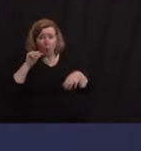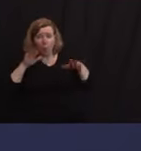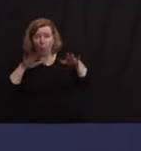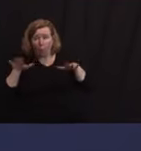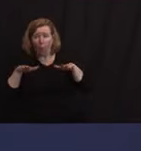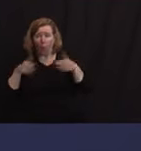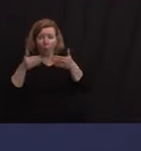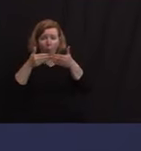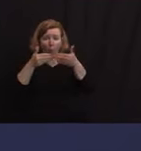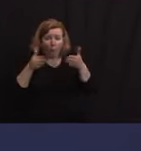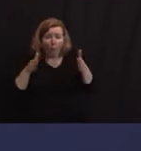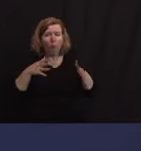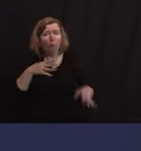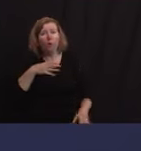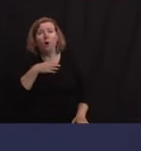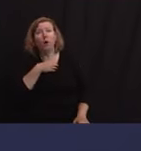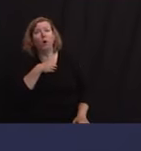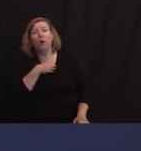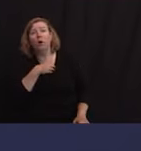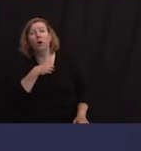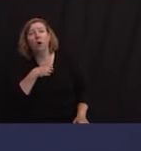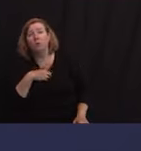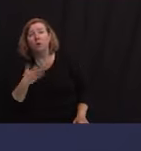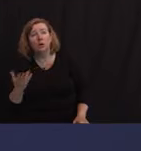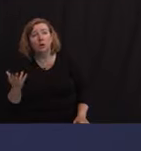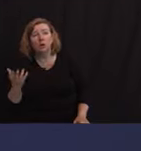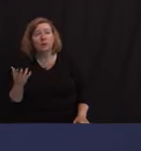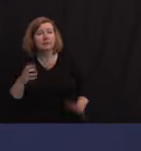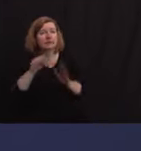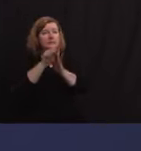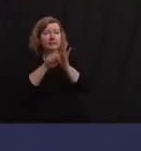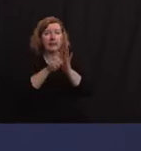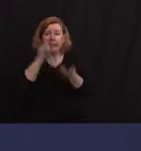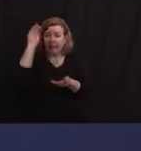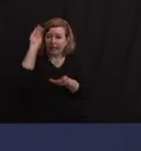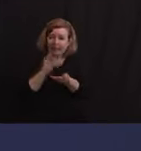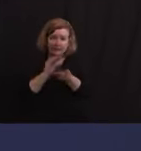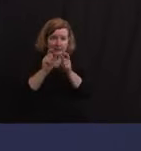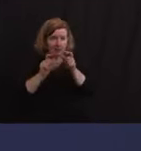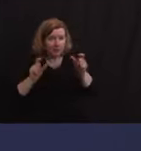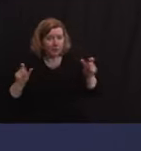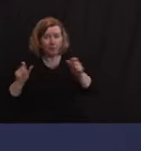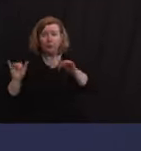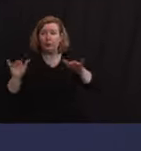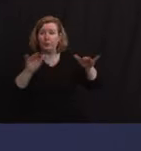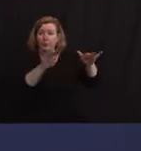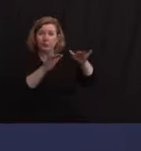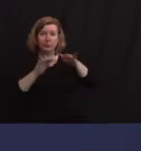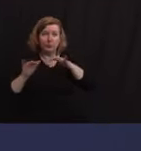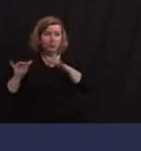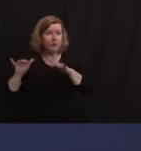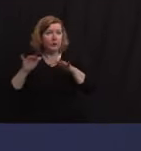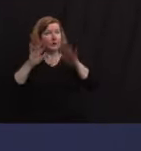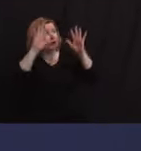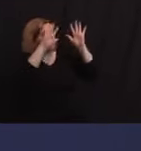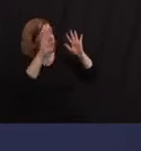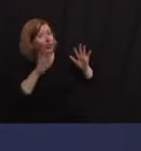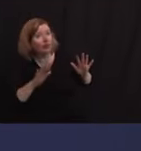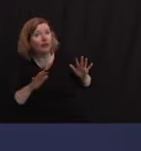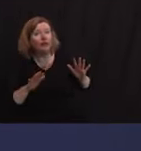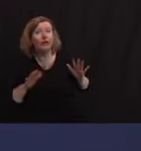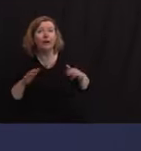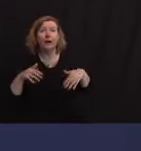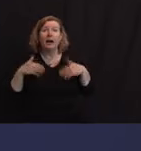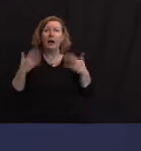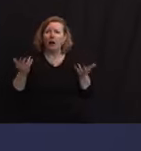to be a less dense state that has warmer weather more often